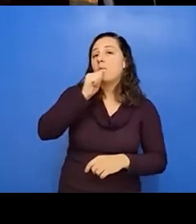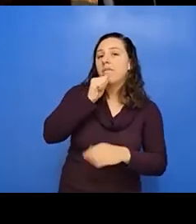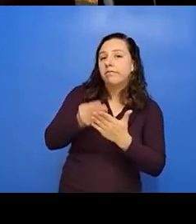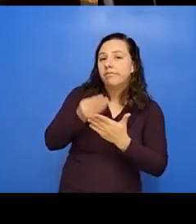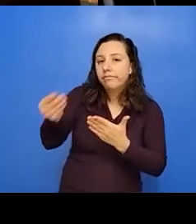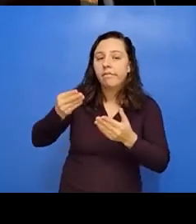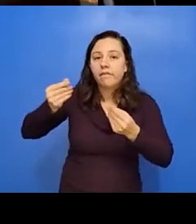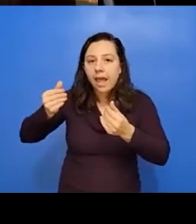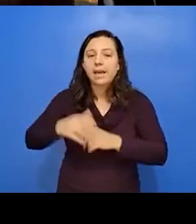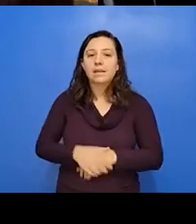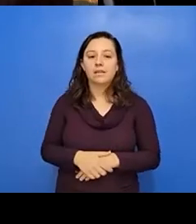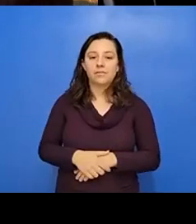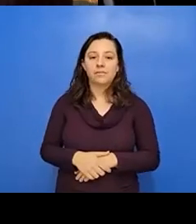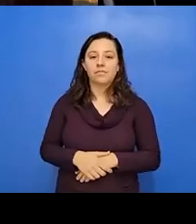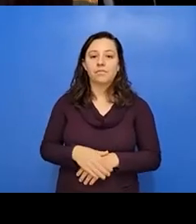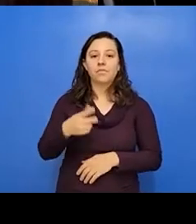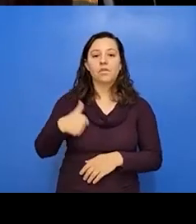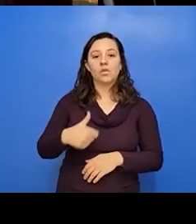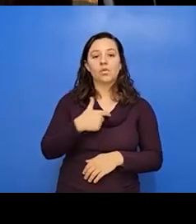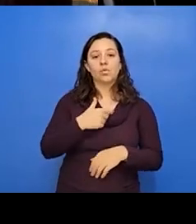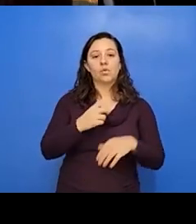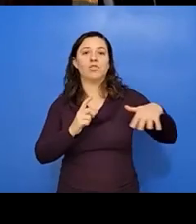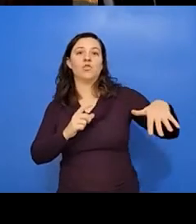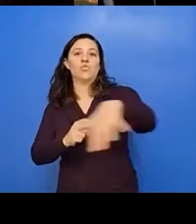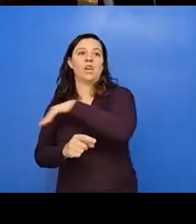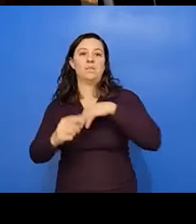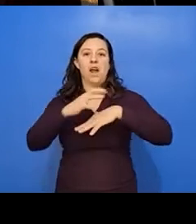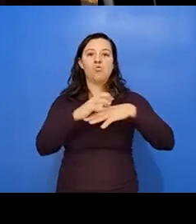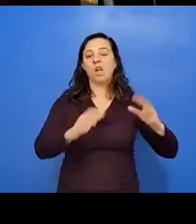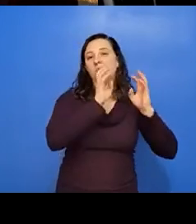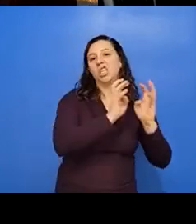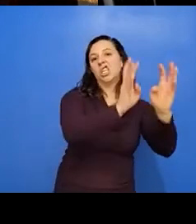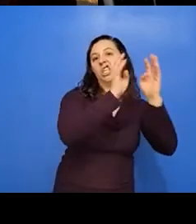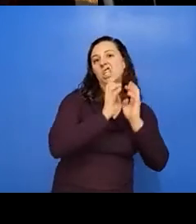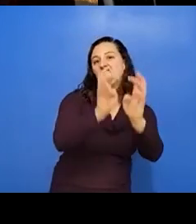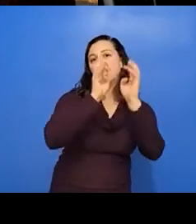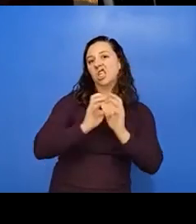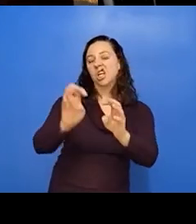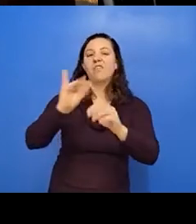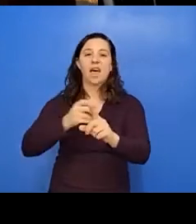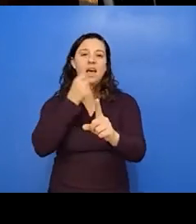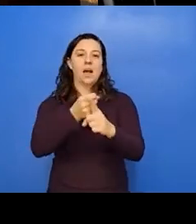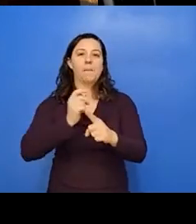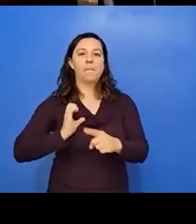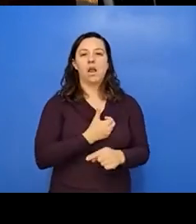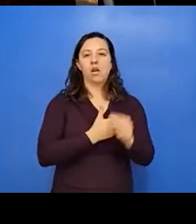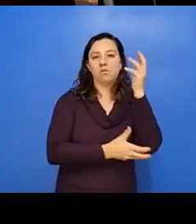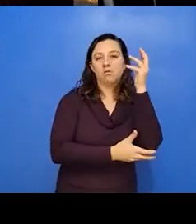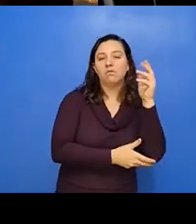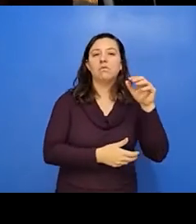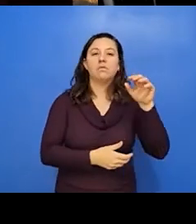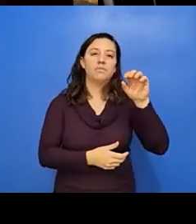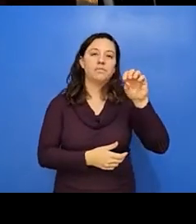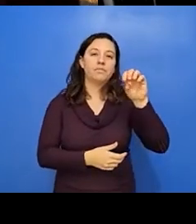by, uh, great vineyards, um, you know, that impact our oak savannas. Um, and now more